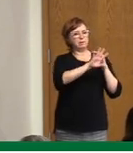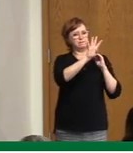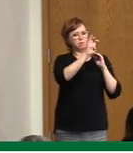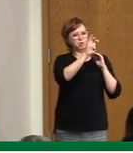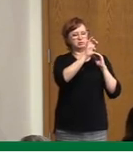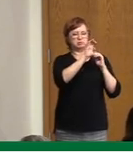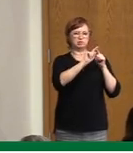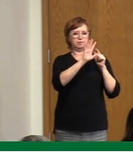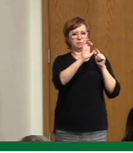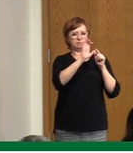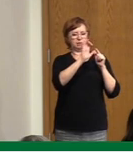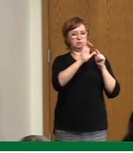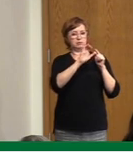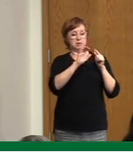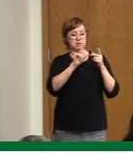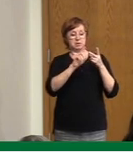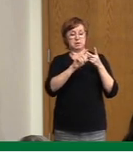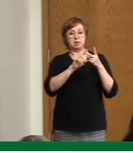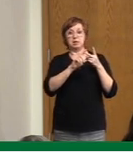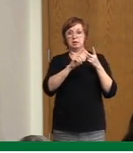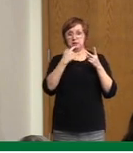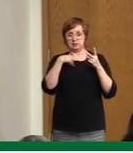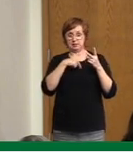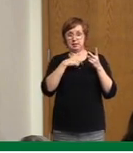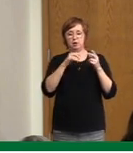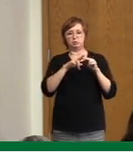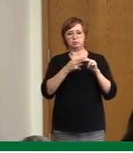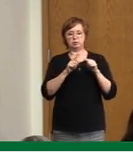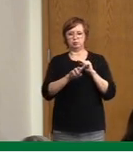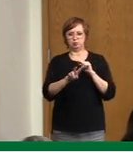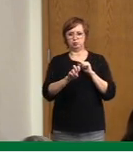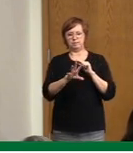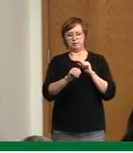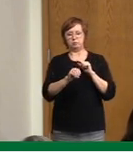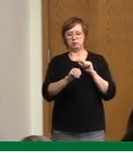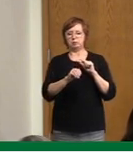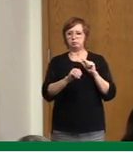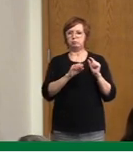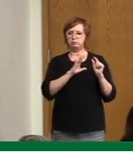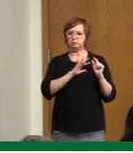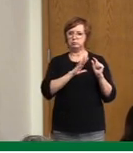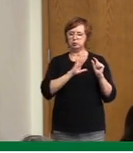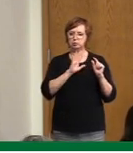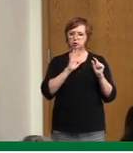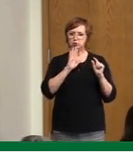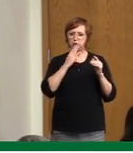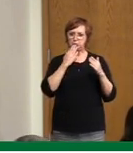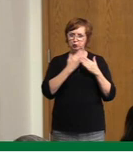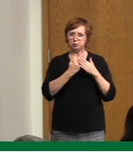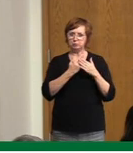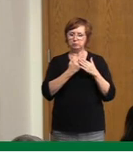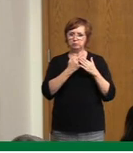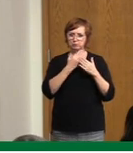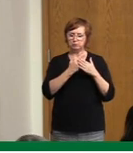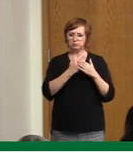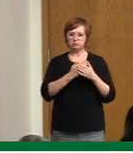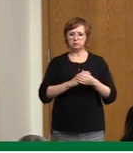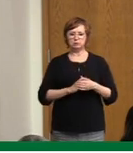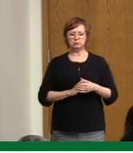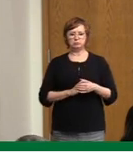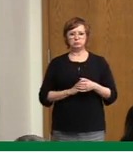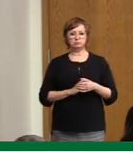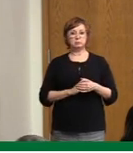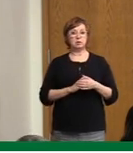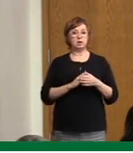that's on a positive note. But we also know that and we'll be looking at the impact of the further